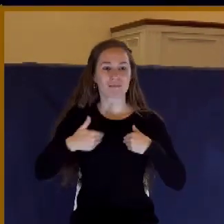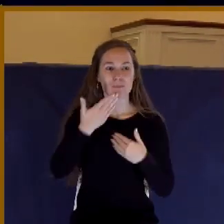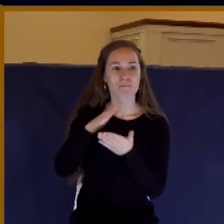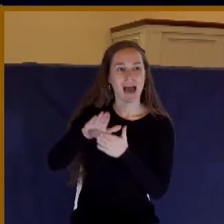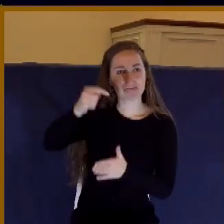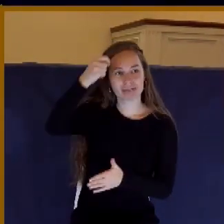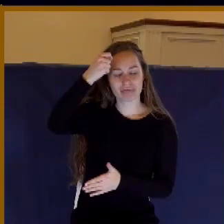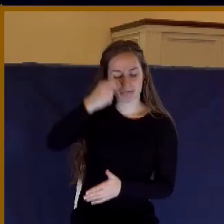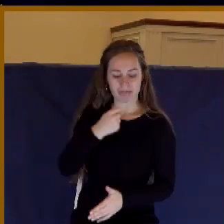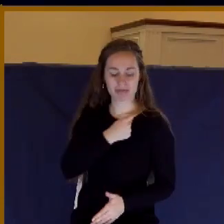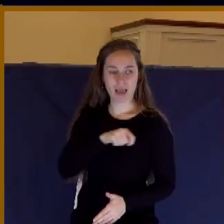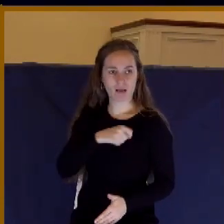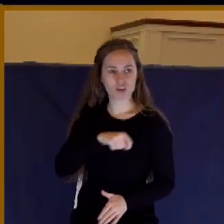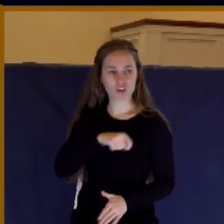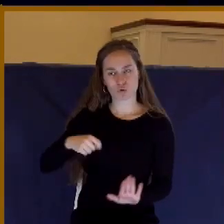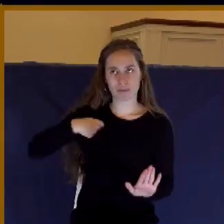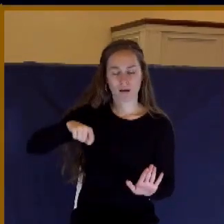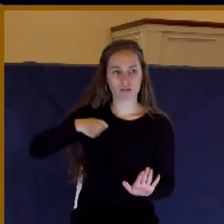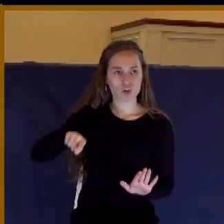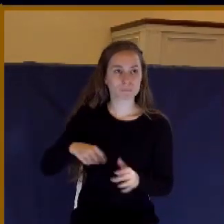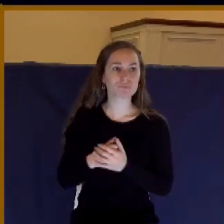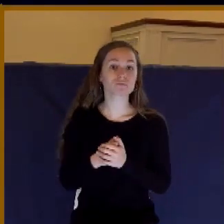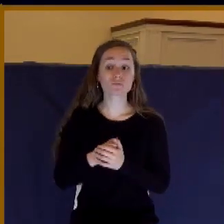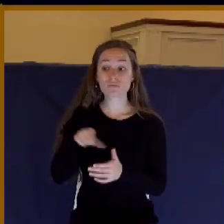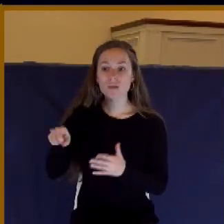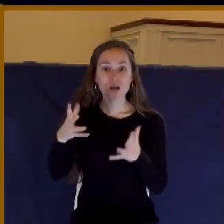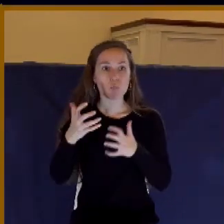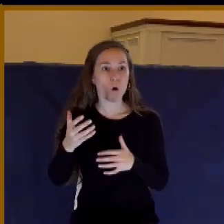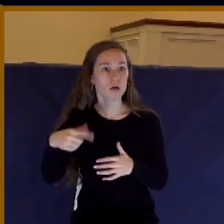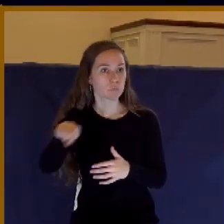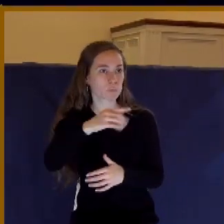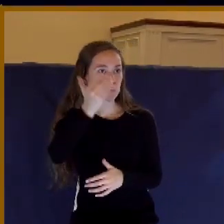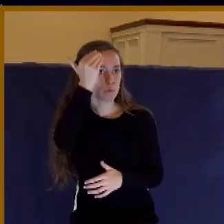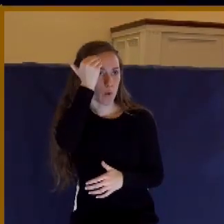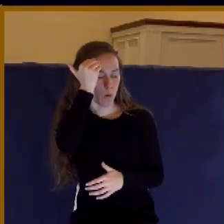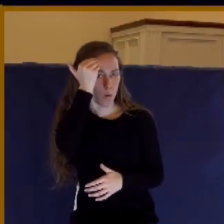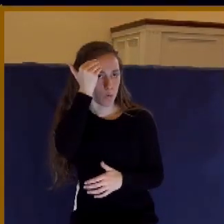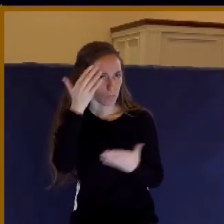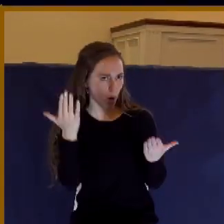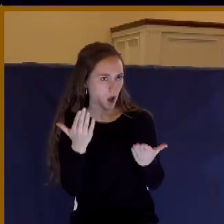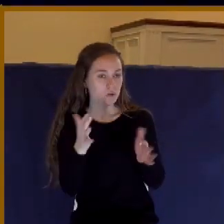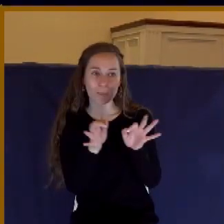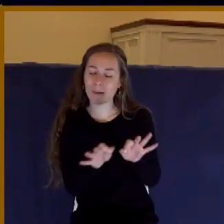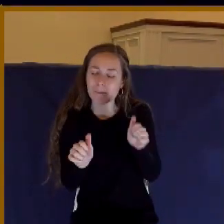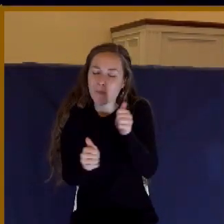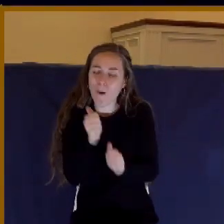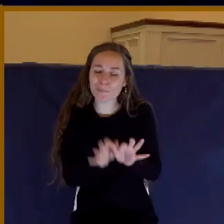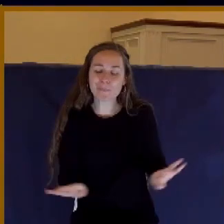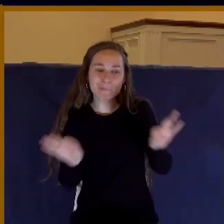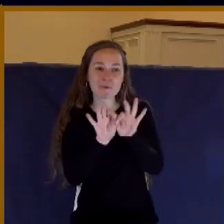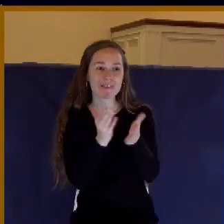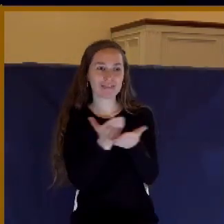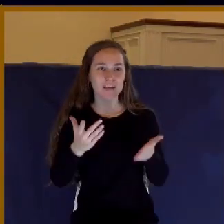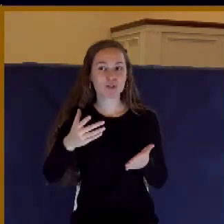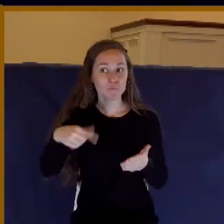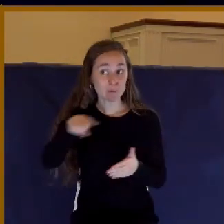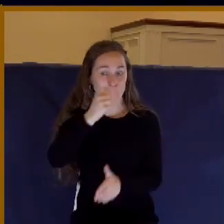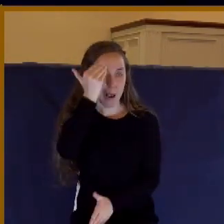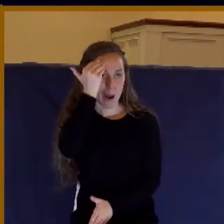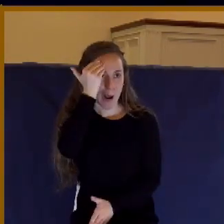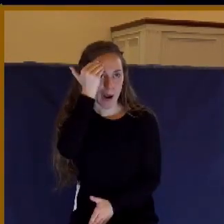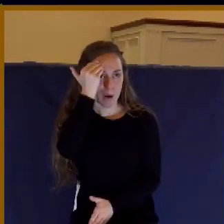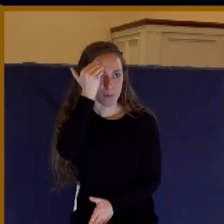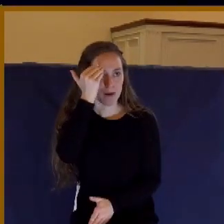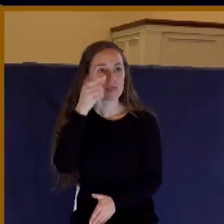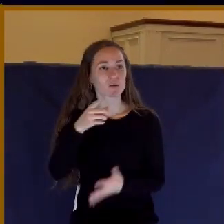say, is he wants you to know, above all things, he wants you to know with absolute certainty that you